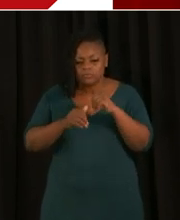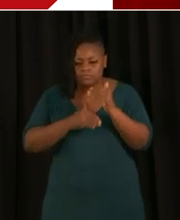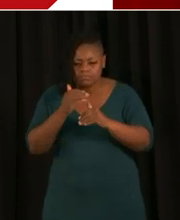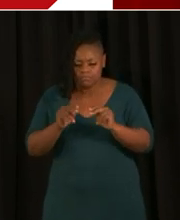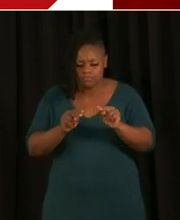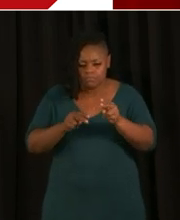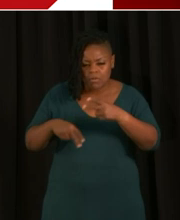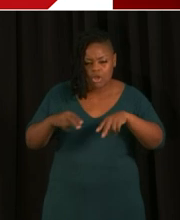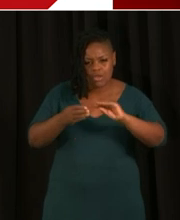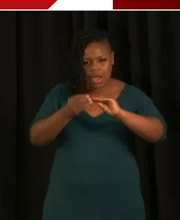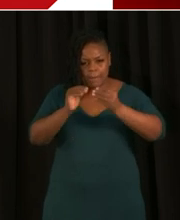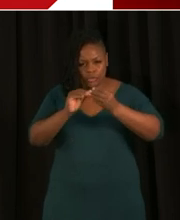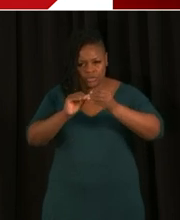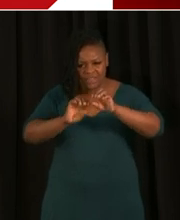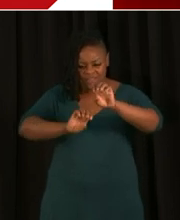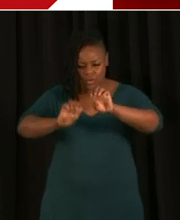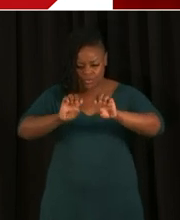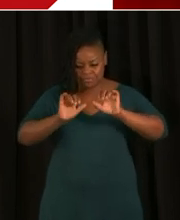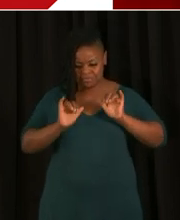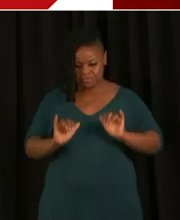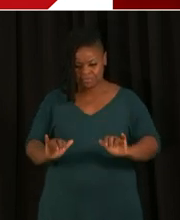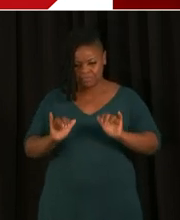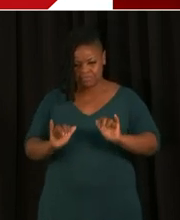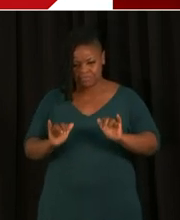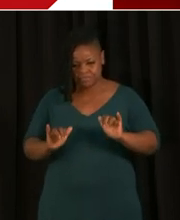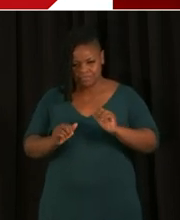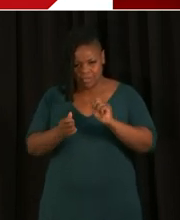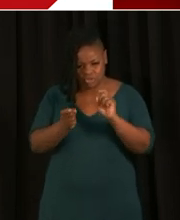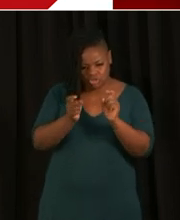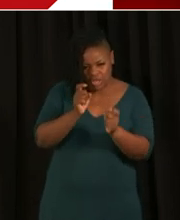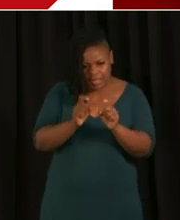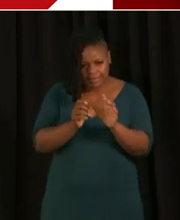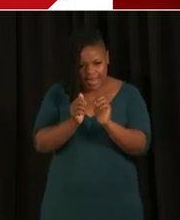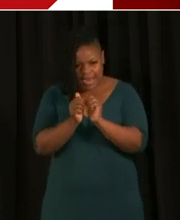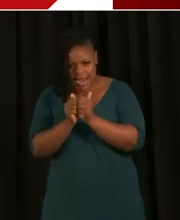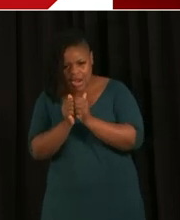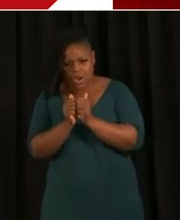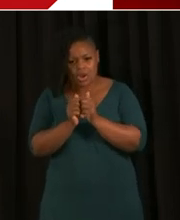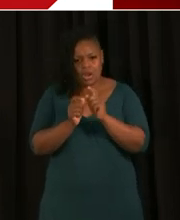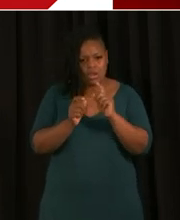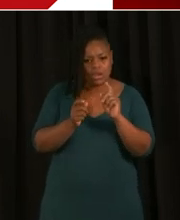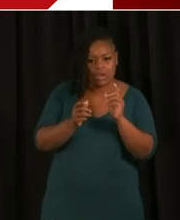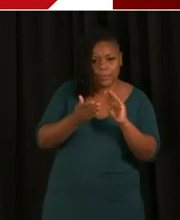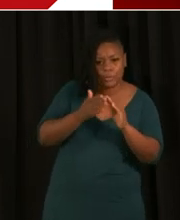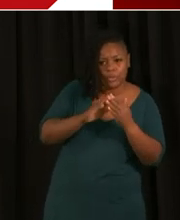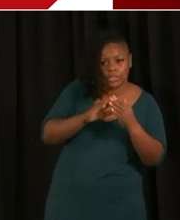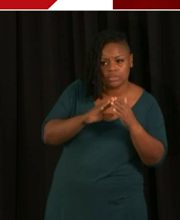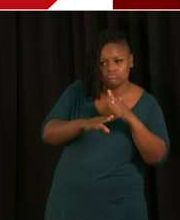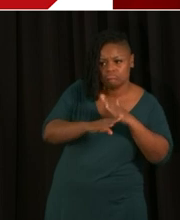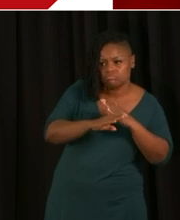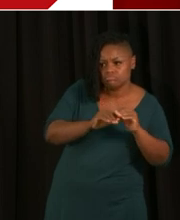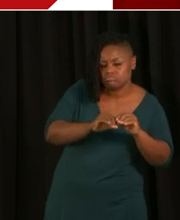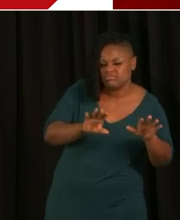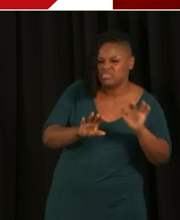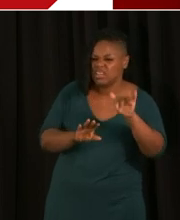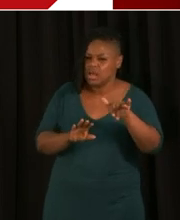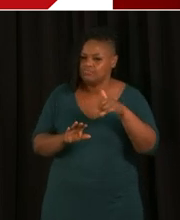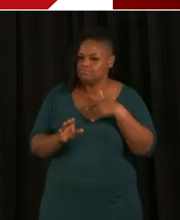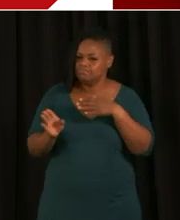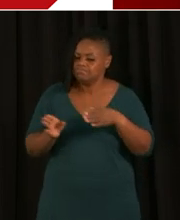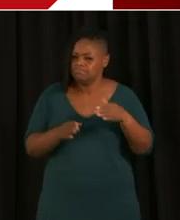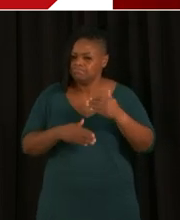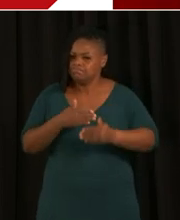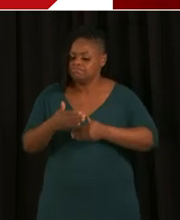numbers as they come in and look for changes and look for areas where we see community spread more